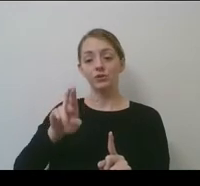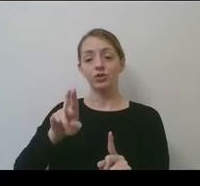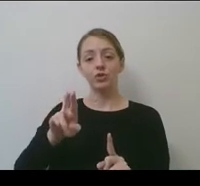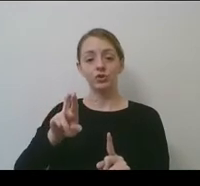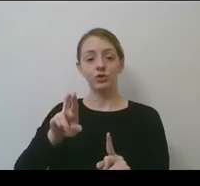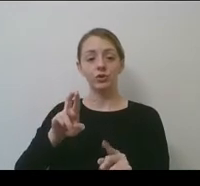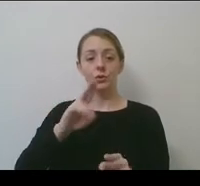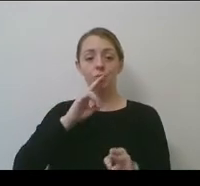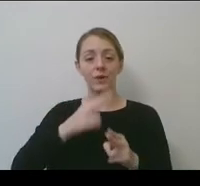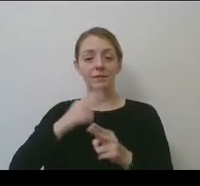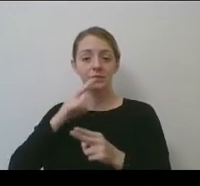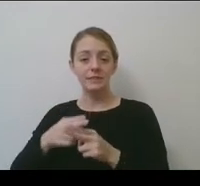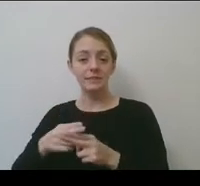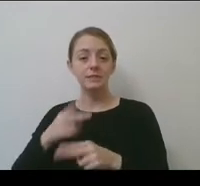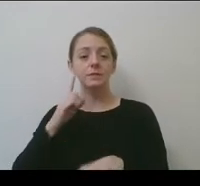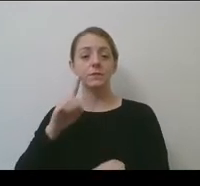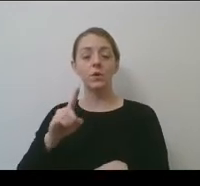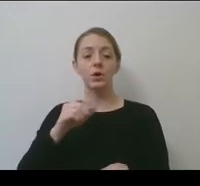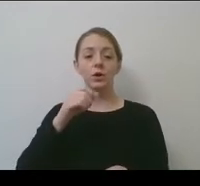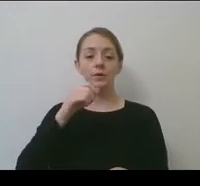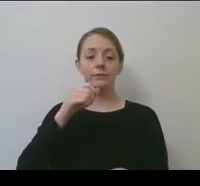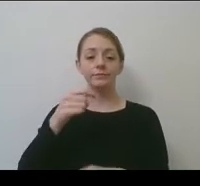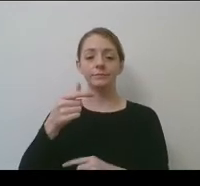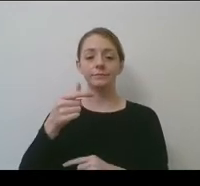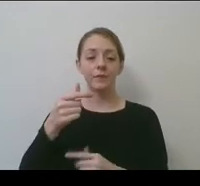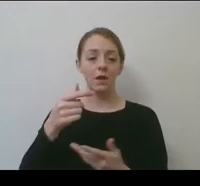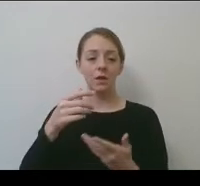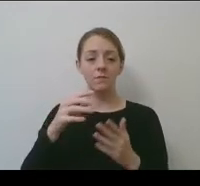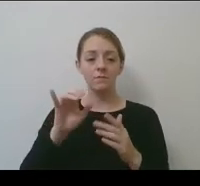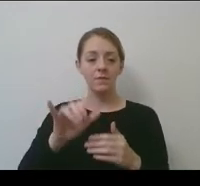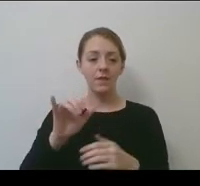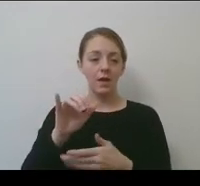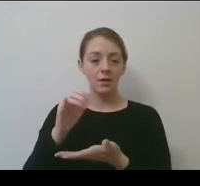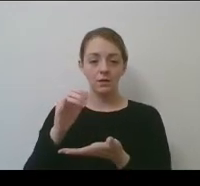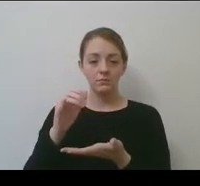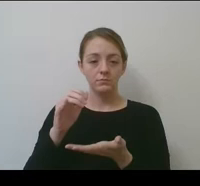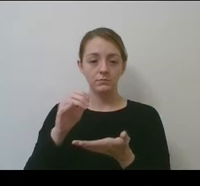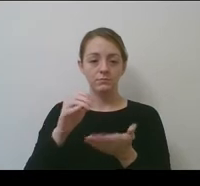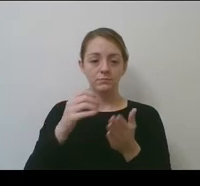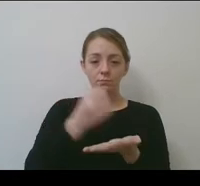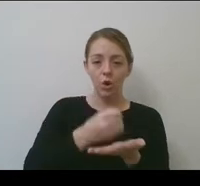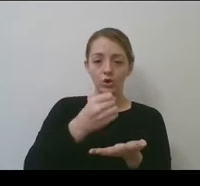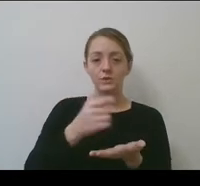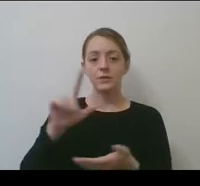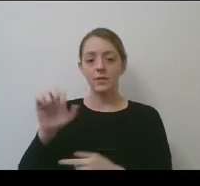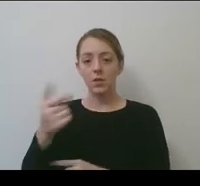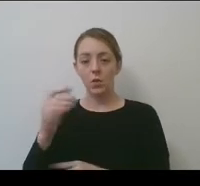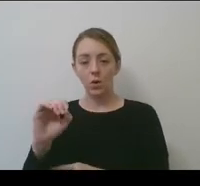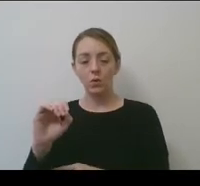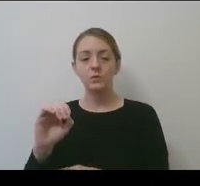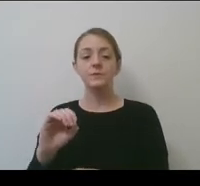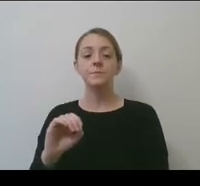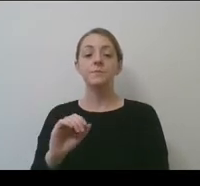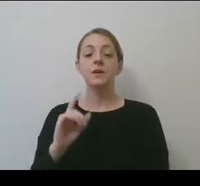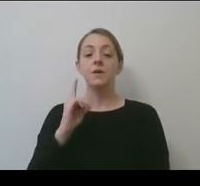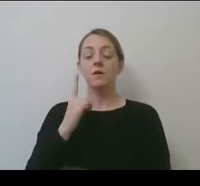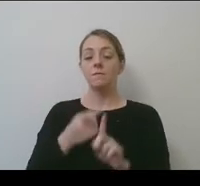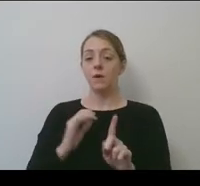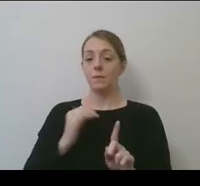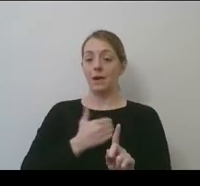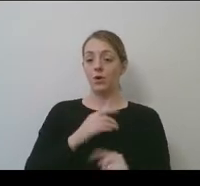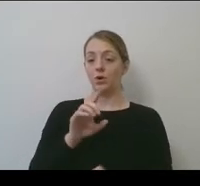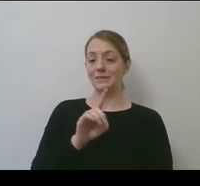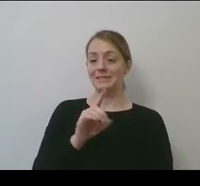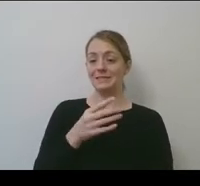um, marks and logos, um, that with, as a result of our, our DEI committees, and Amy could certainly